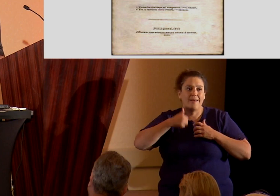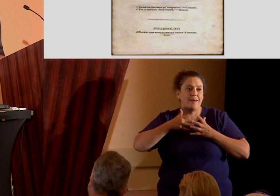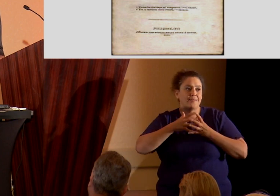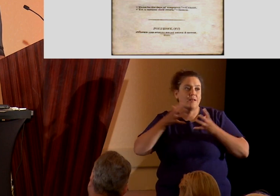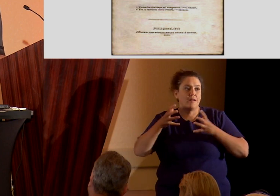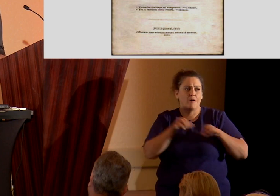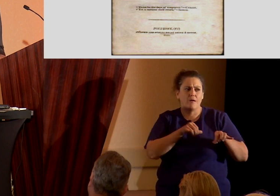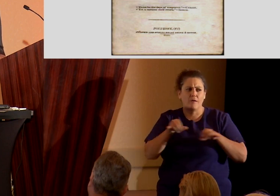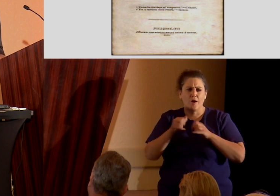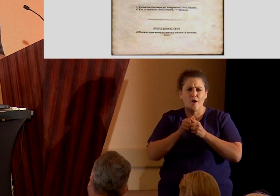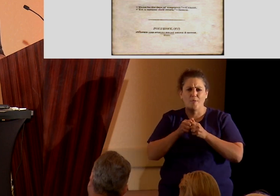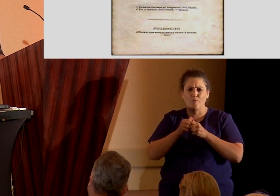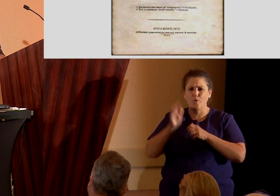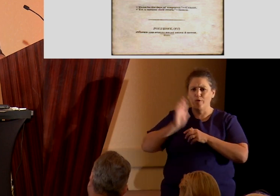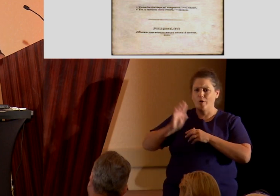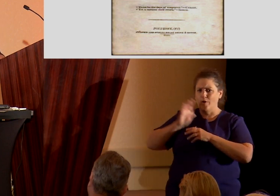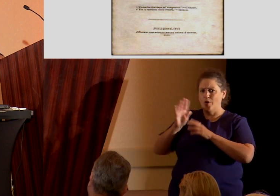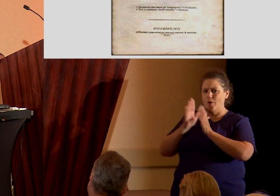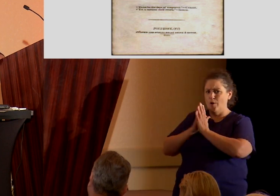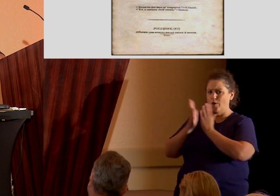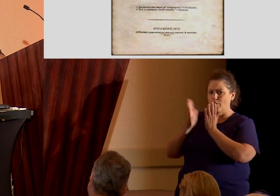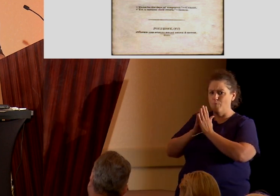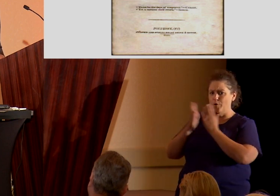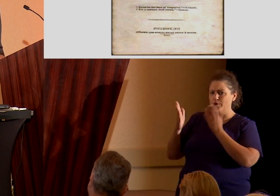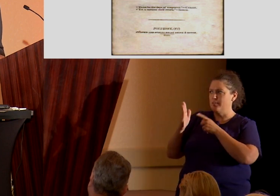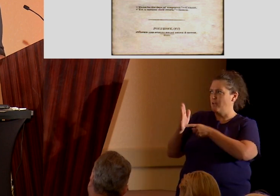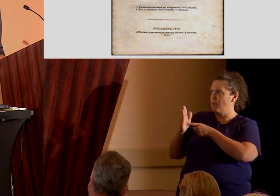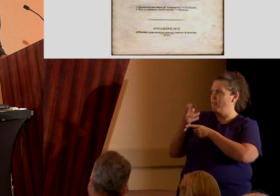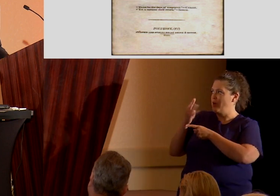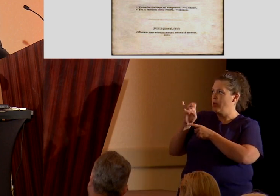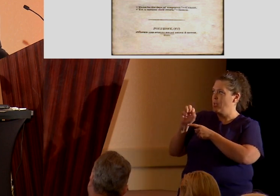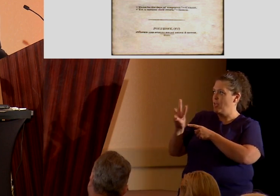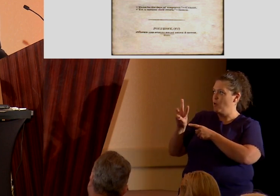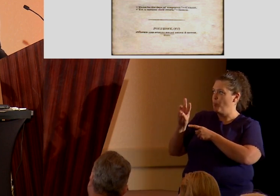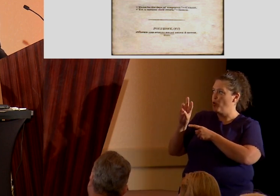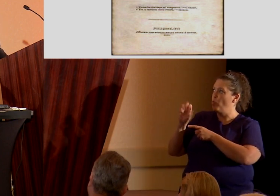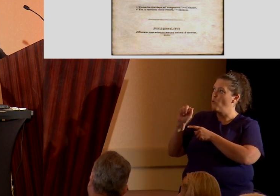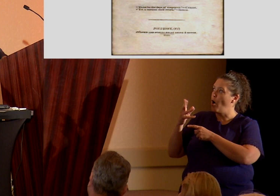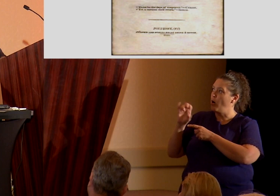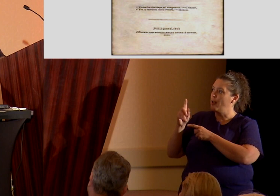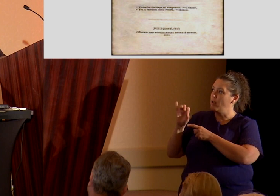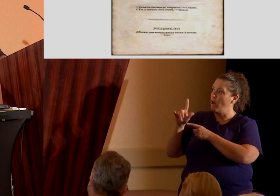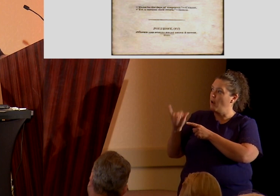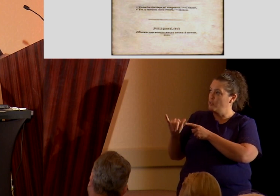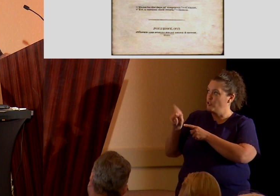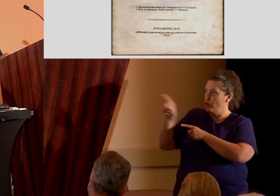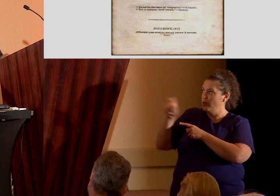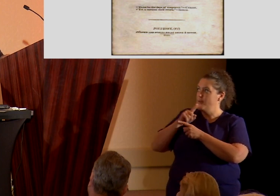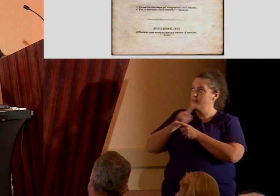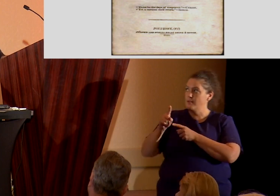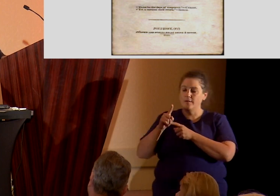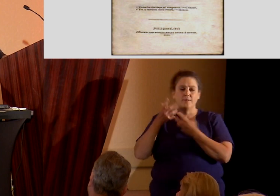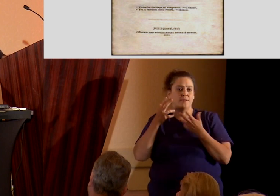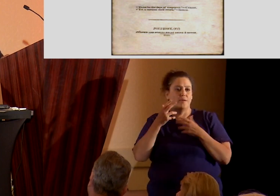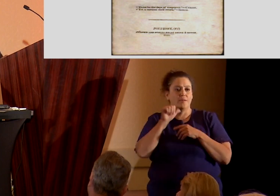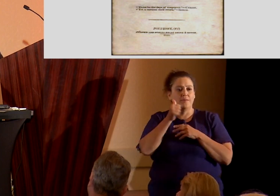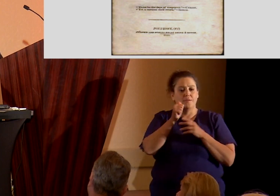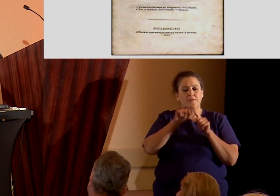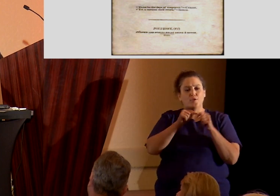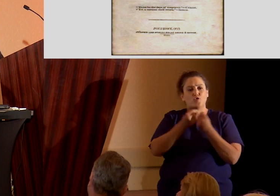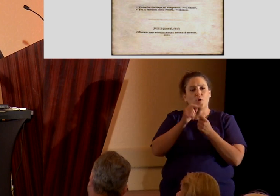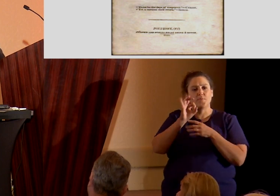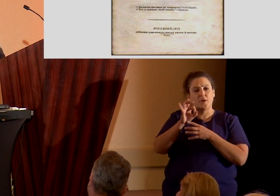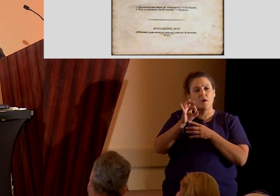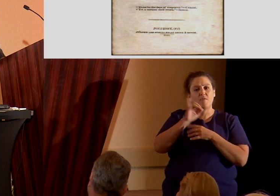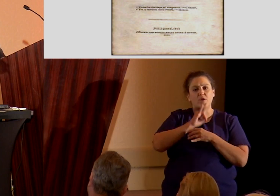a lot in common with earlier books of half-baked Hebrew archaeology, like this one, Reverend Ethan Smith's view of the Hebrews, the ten tribes of Israel in